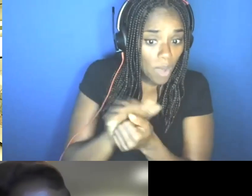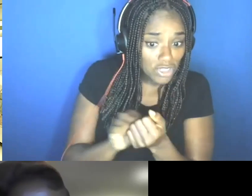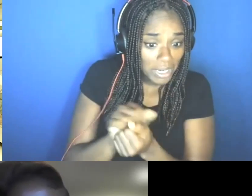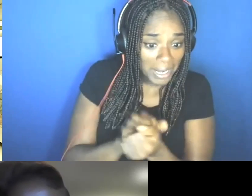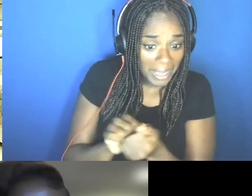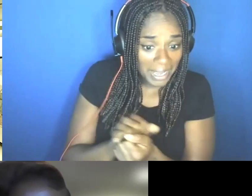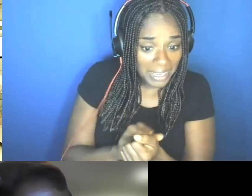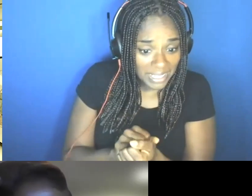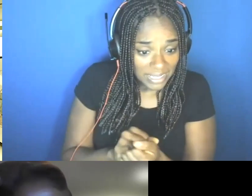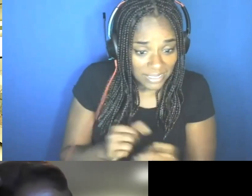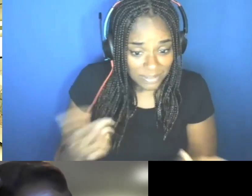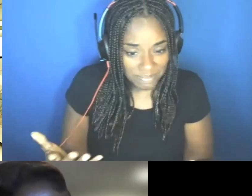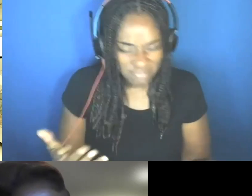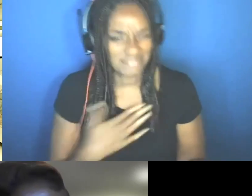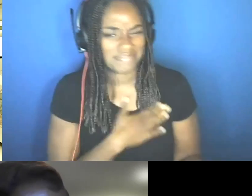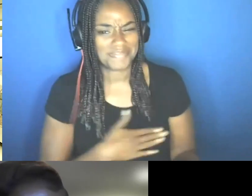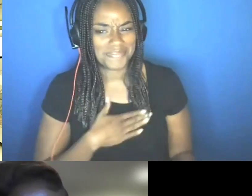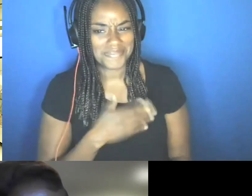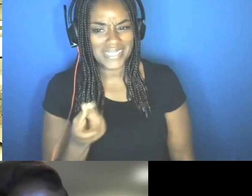Okay. Thank you. Please do.